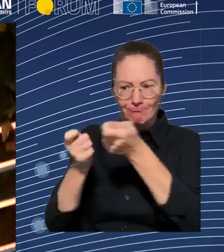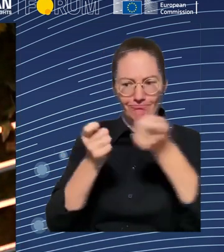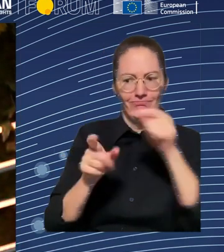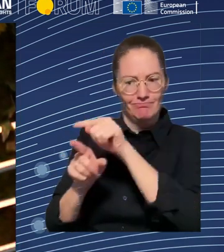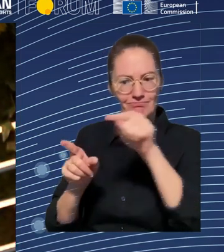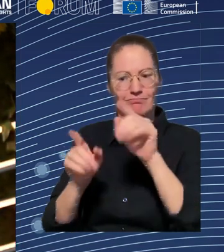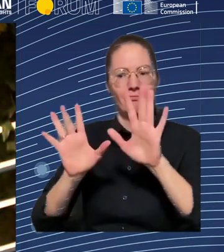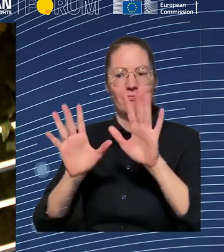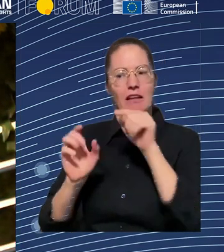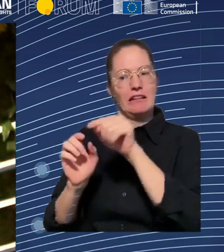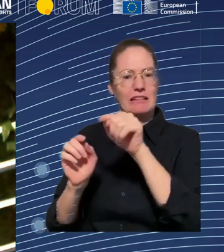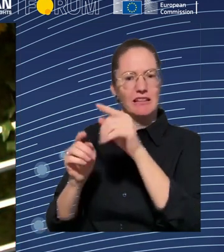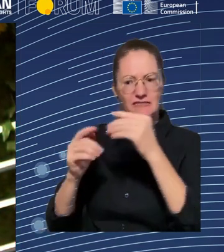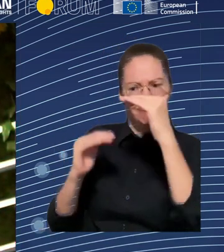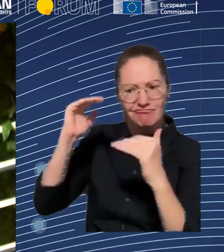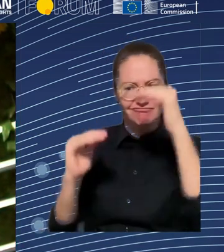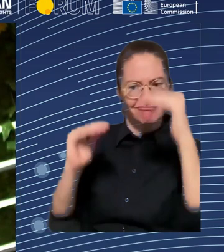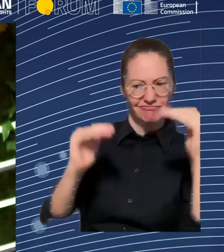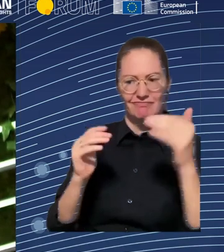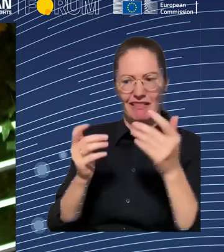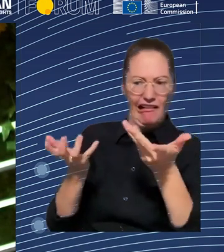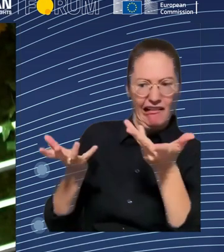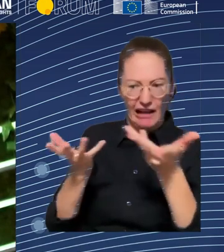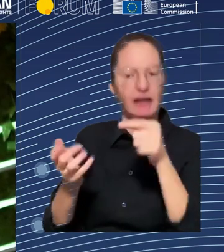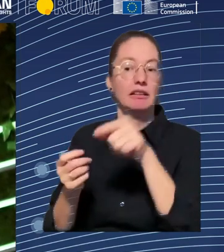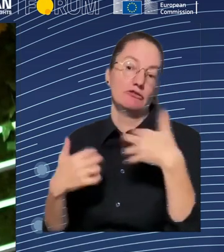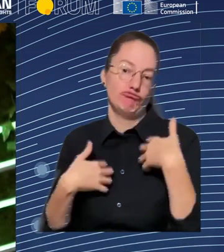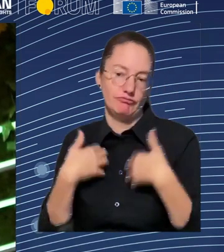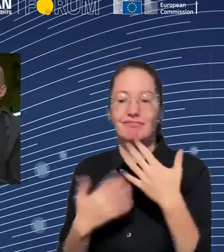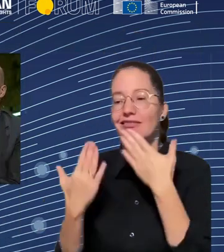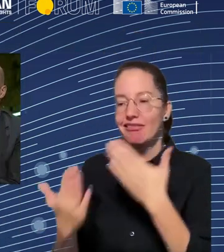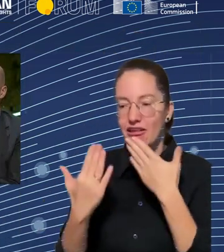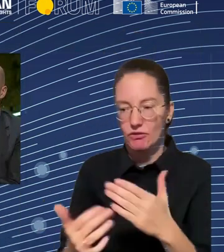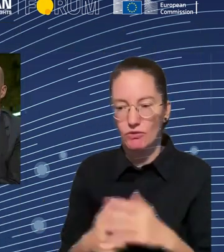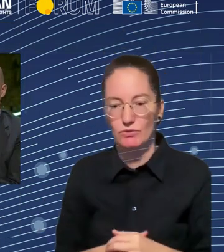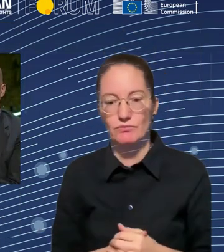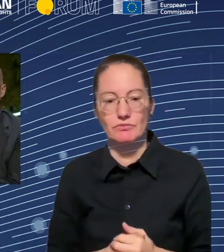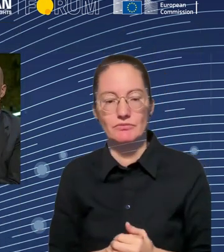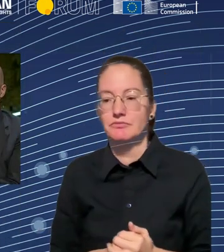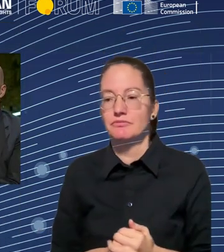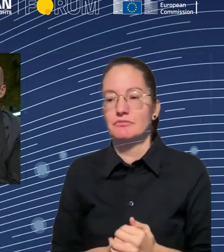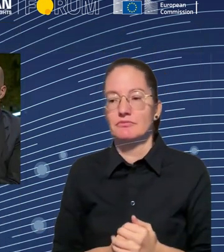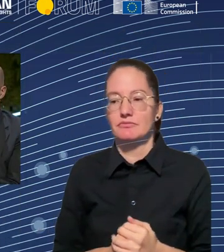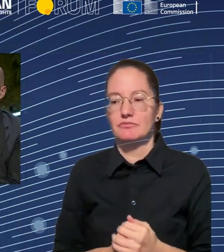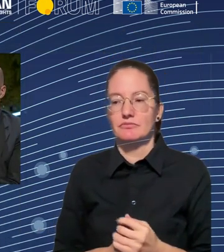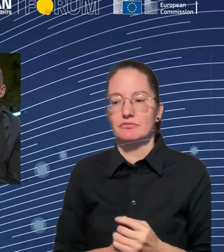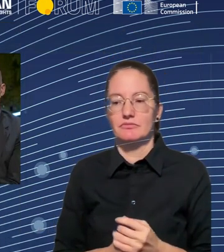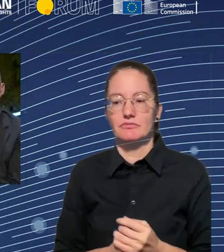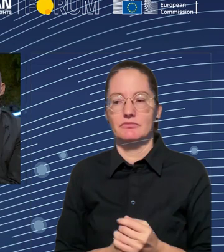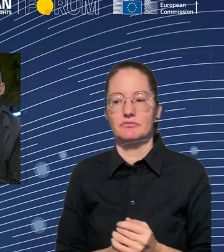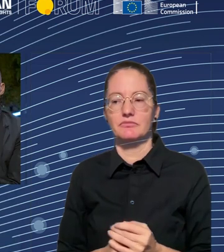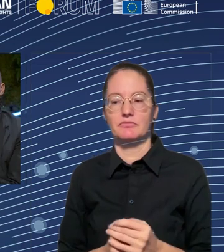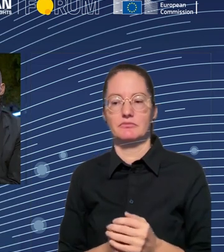companies asking researchers or having in-house researchers that experiment with the adoption of AI,